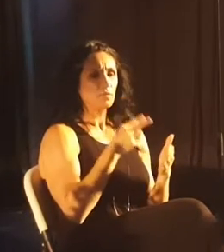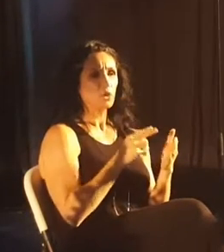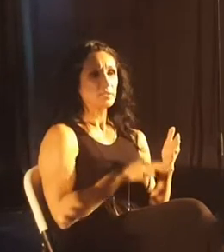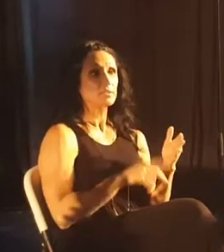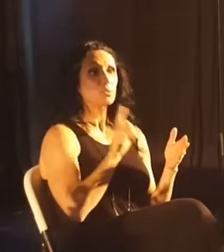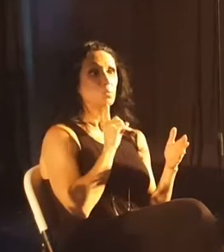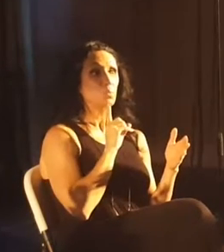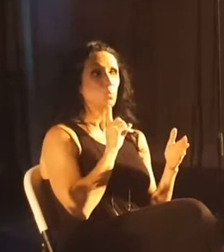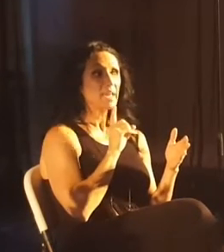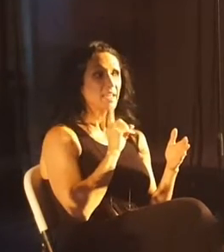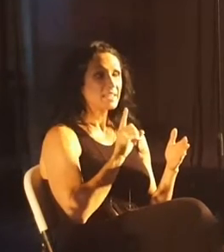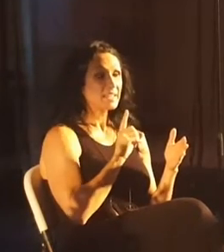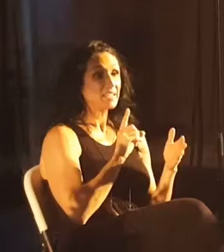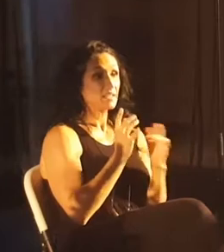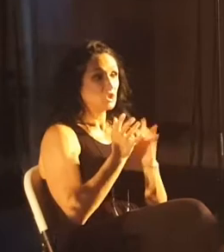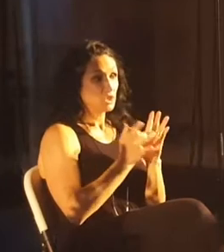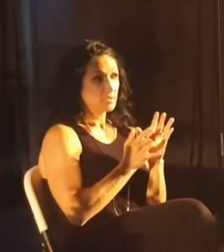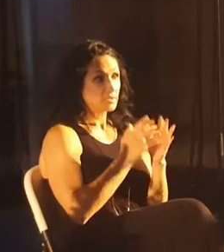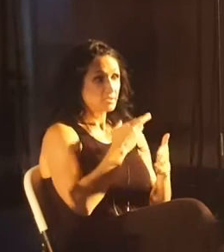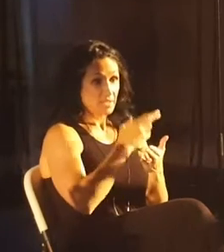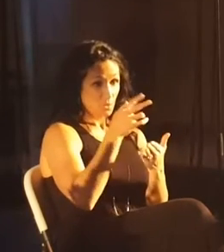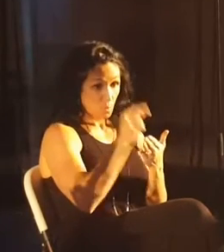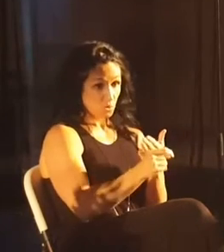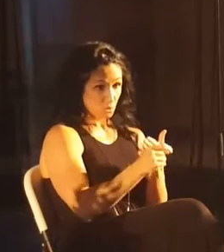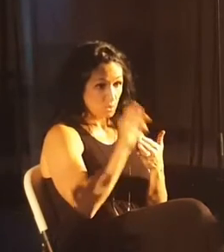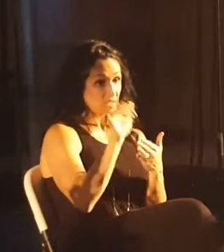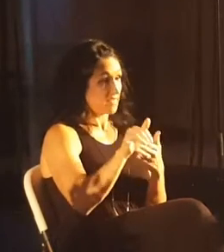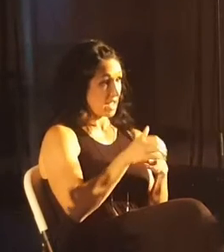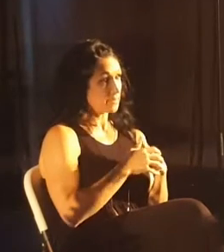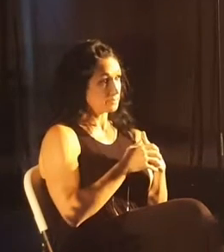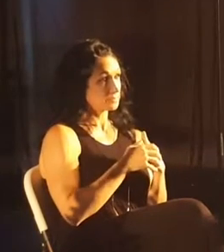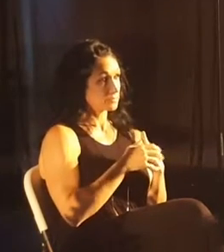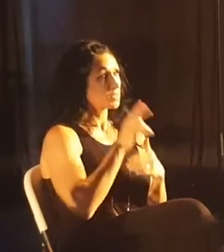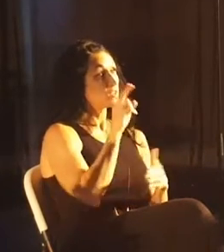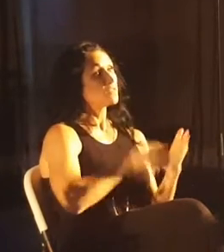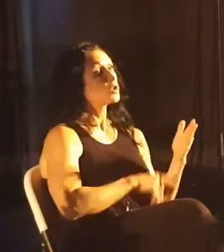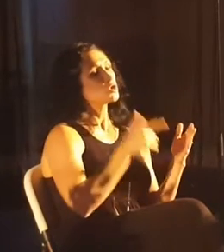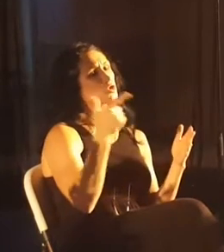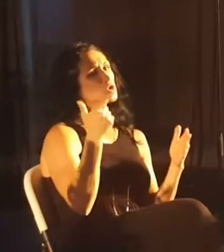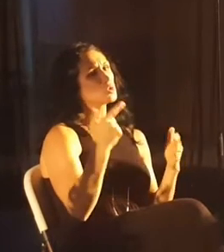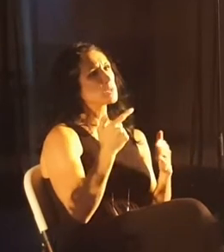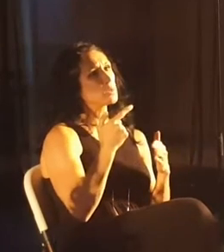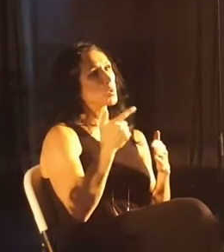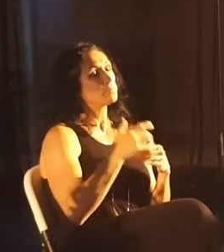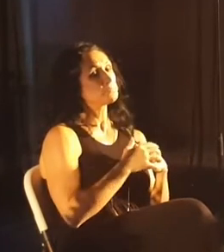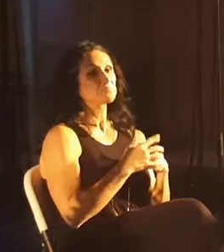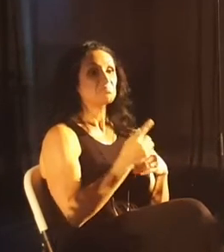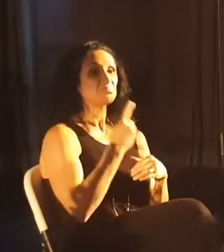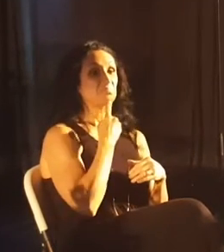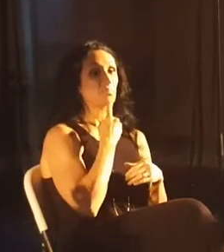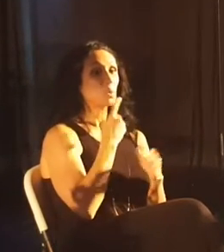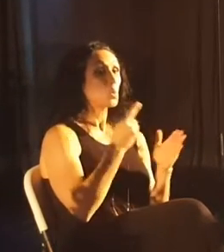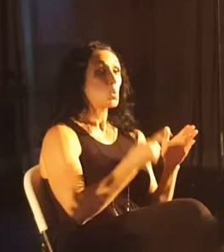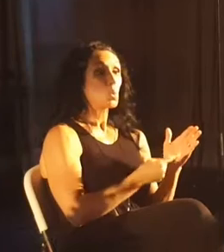The reality of Jesus and the result of that reality. Verse 21. He says,